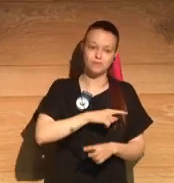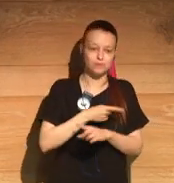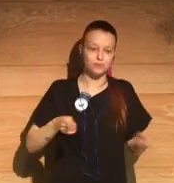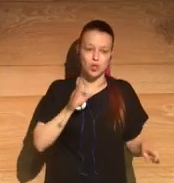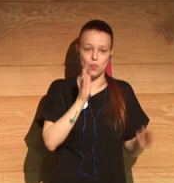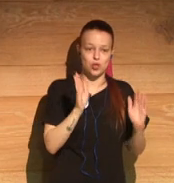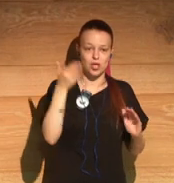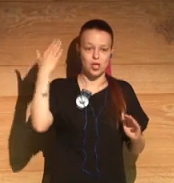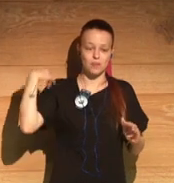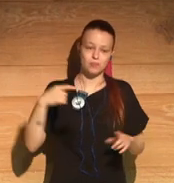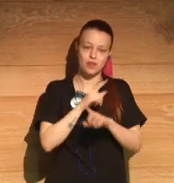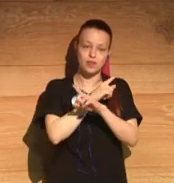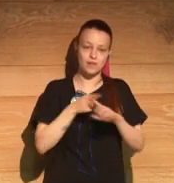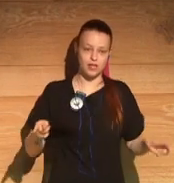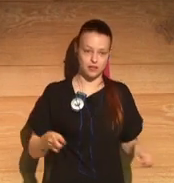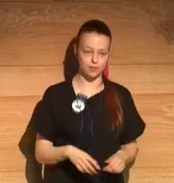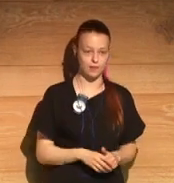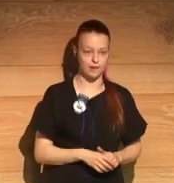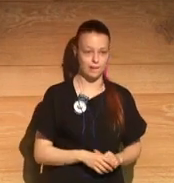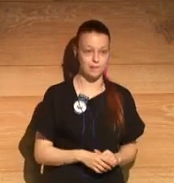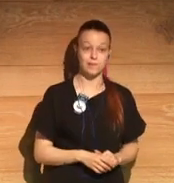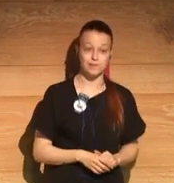Back then, everything was different.